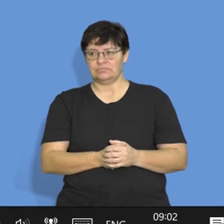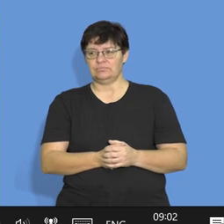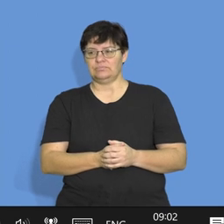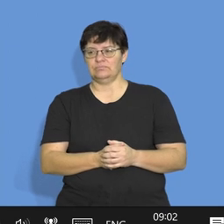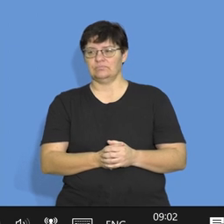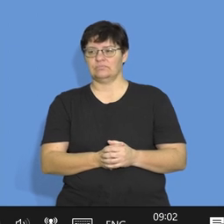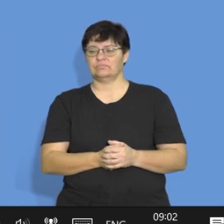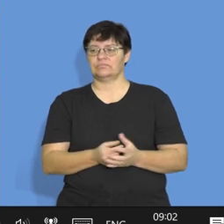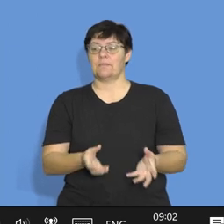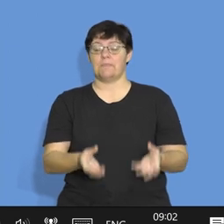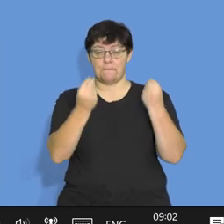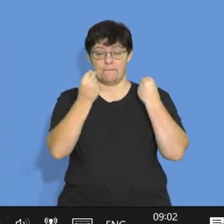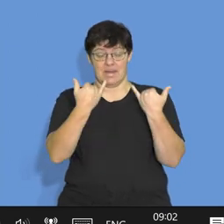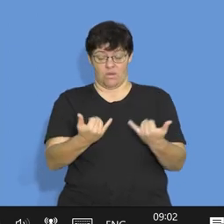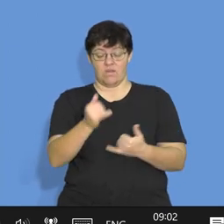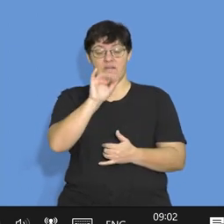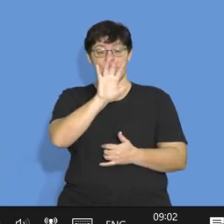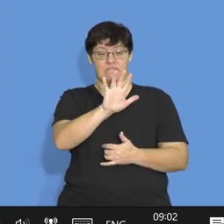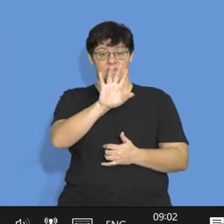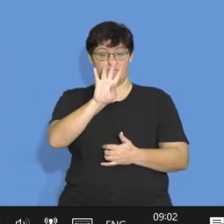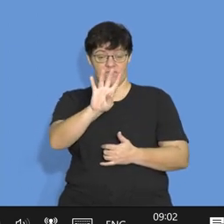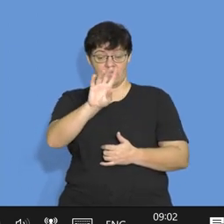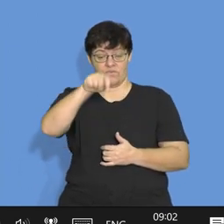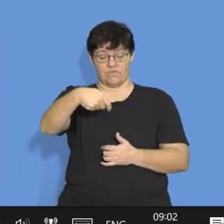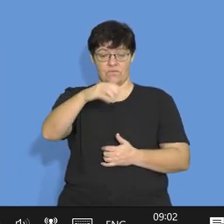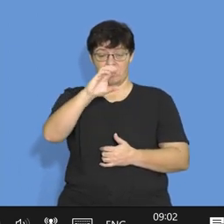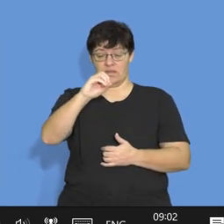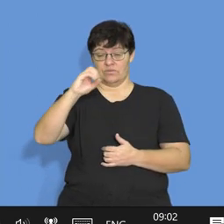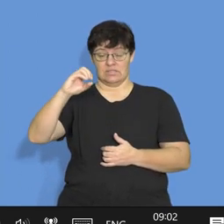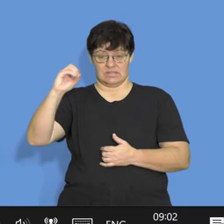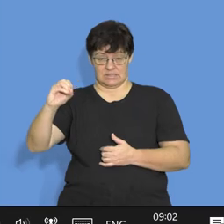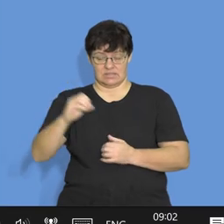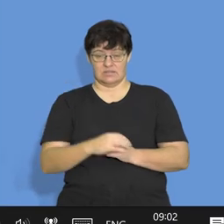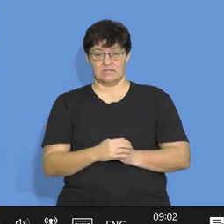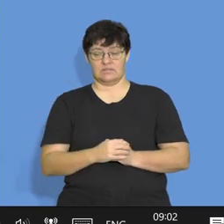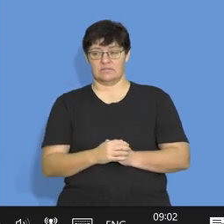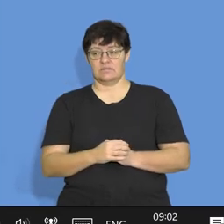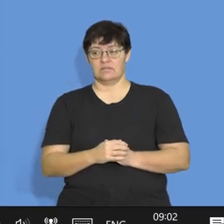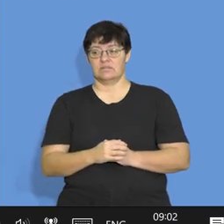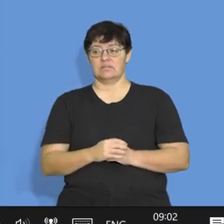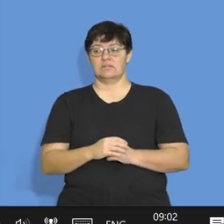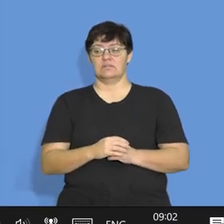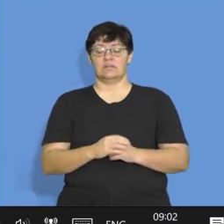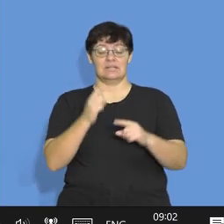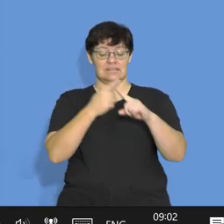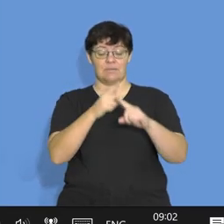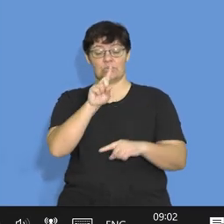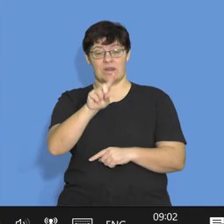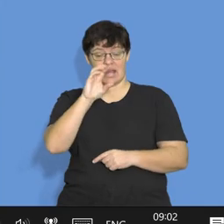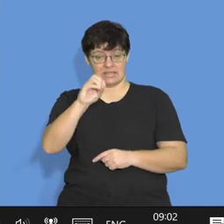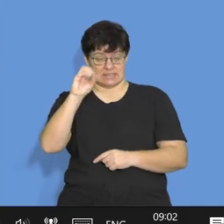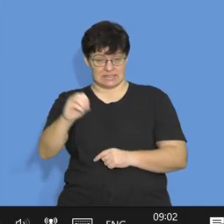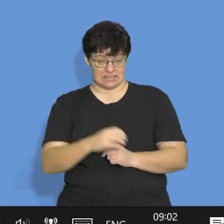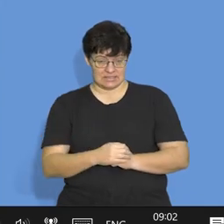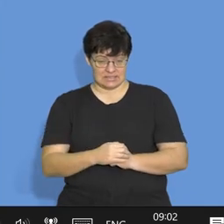We take the 54,000, 54,000, right? Times 100, remember, we want to